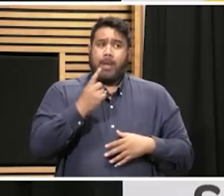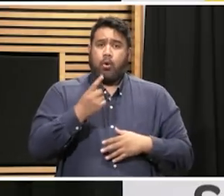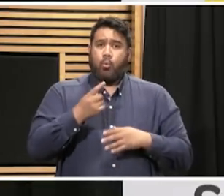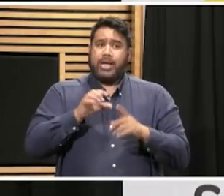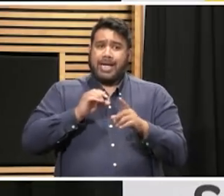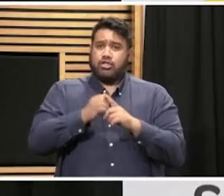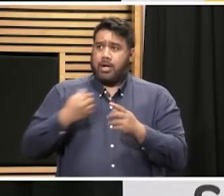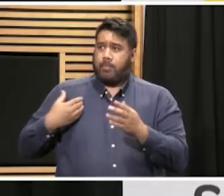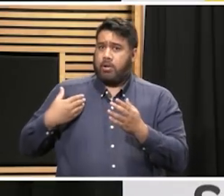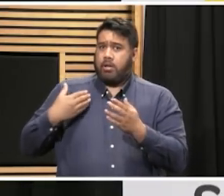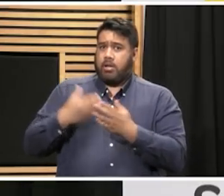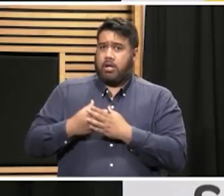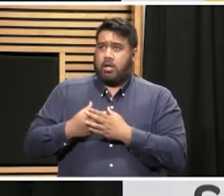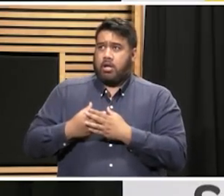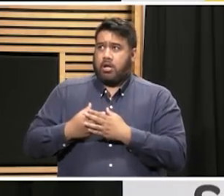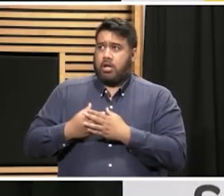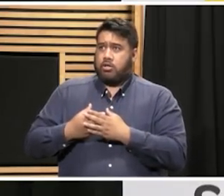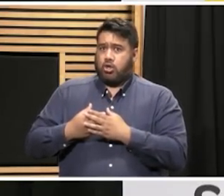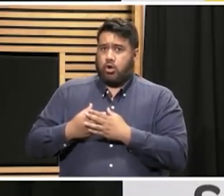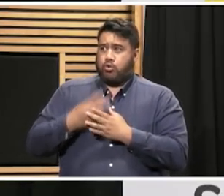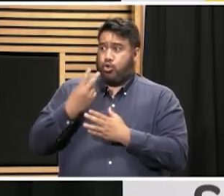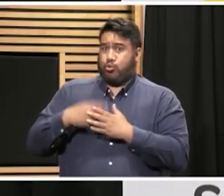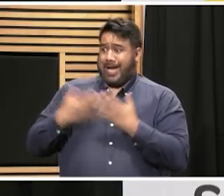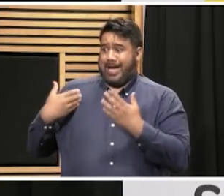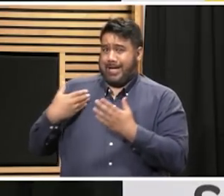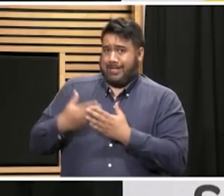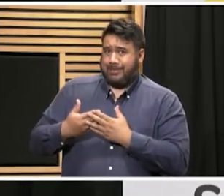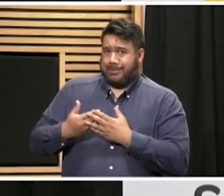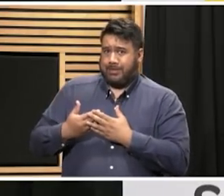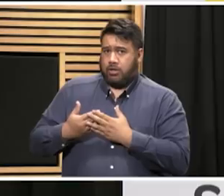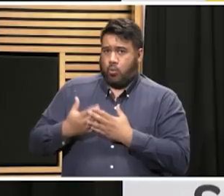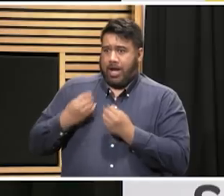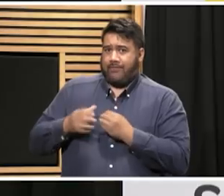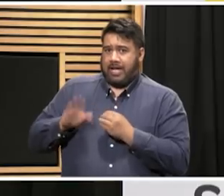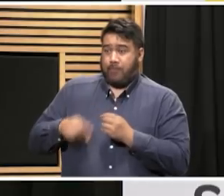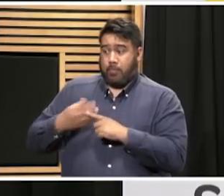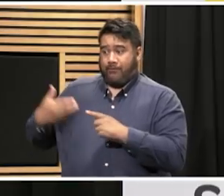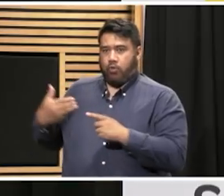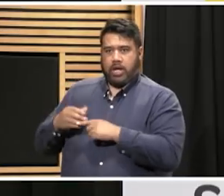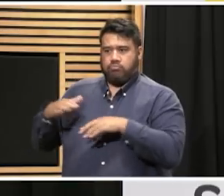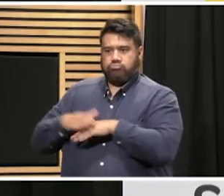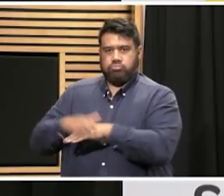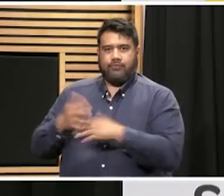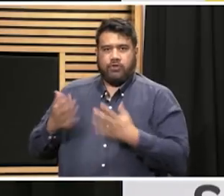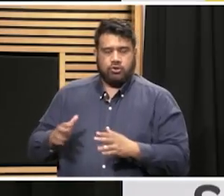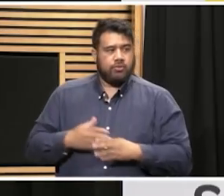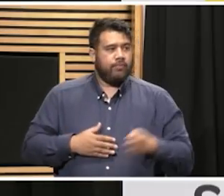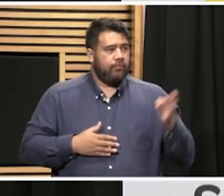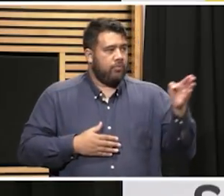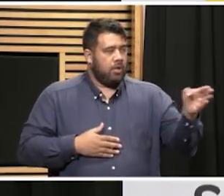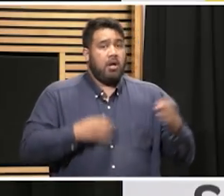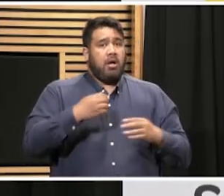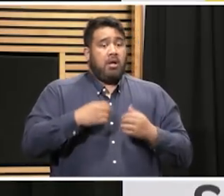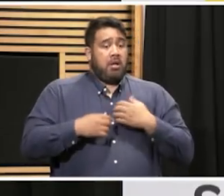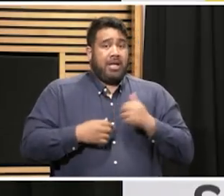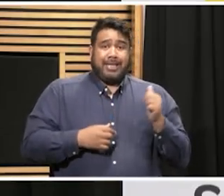two days has been followed up at least with one phone call. Dr Bloomfield, following the first death on the West Coast